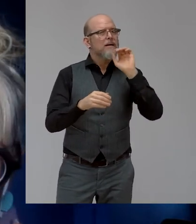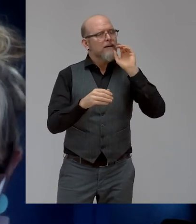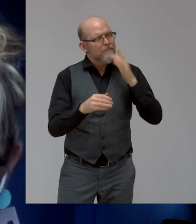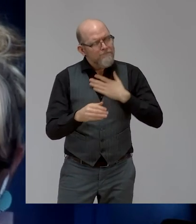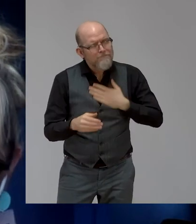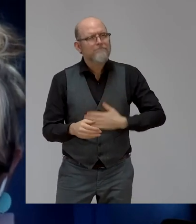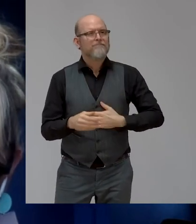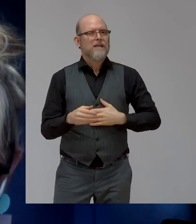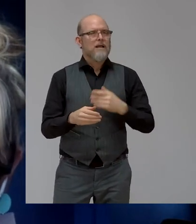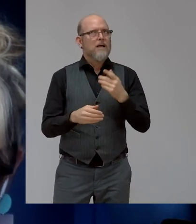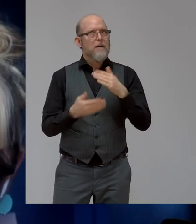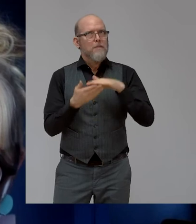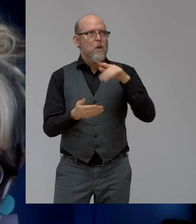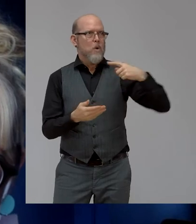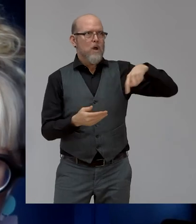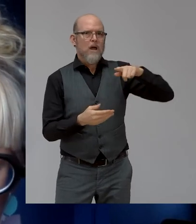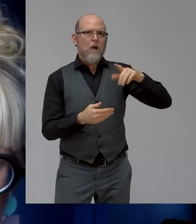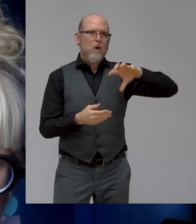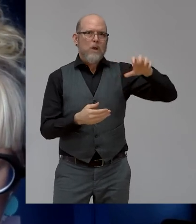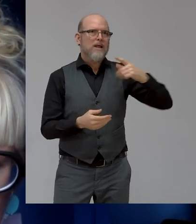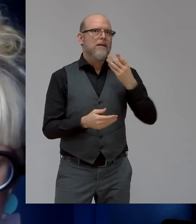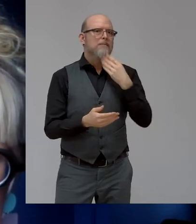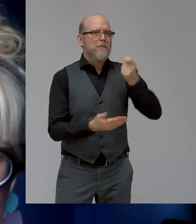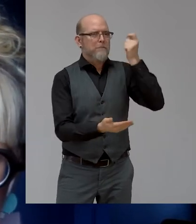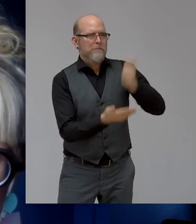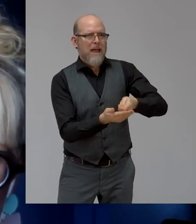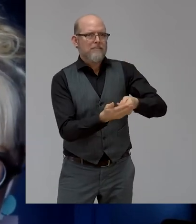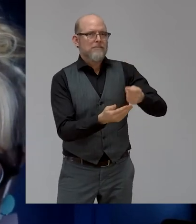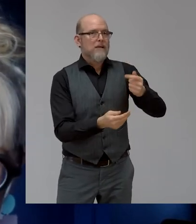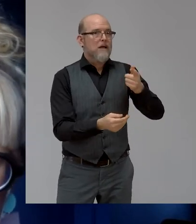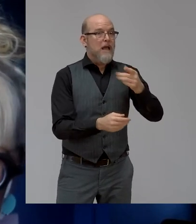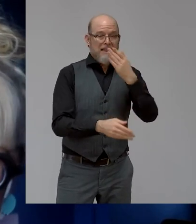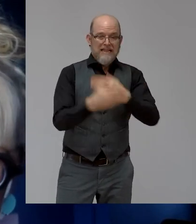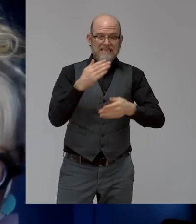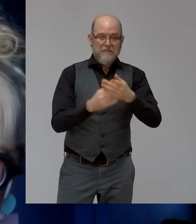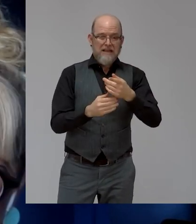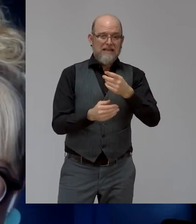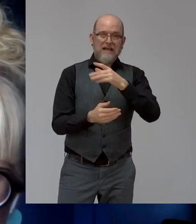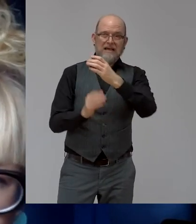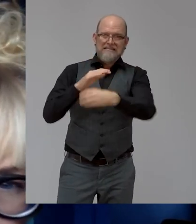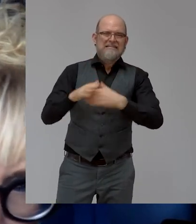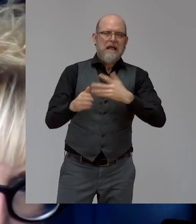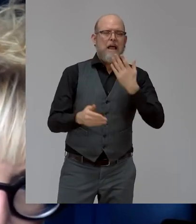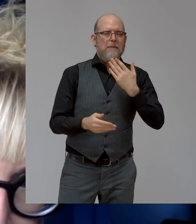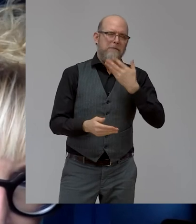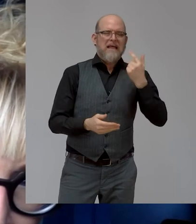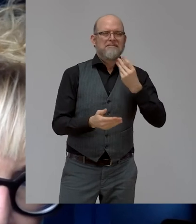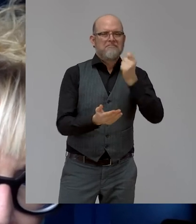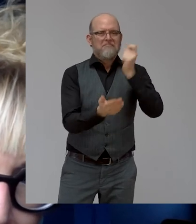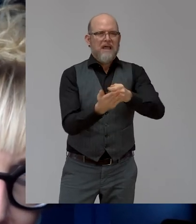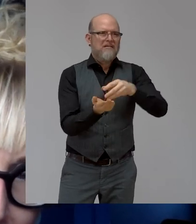where are you fitting on the idea of targets and quotas? Are you in the same ballpark, sort of? Similarly, similarly